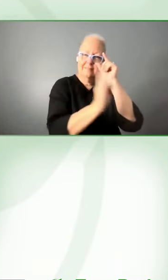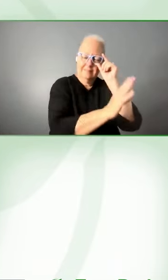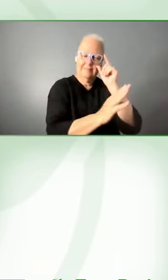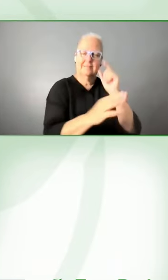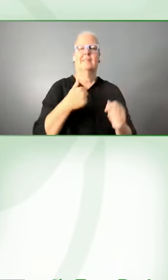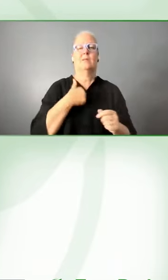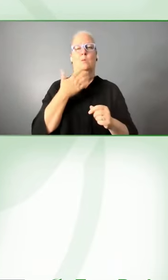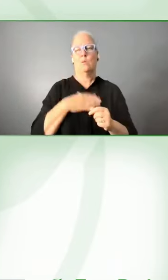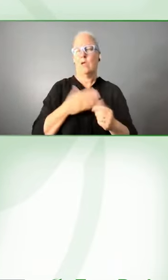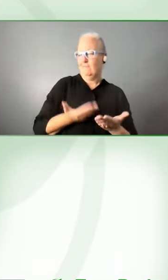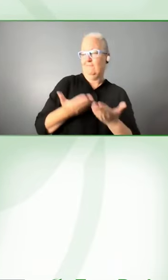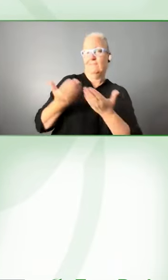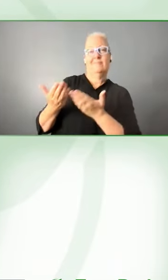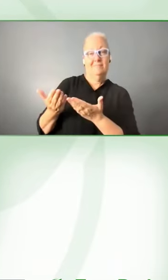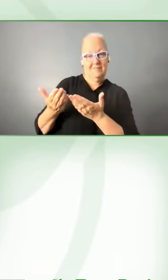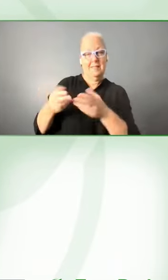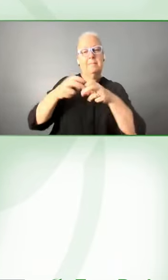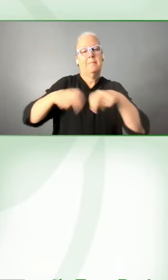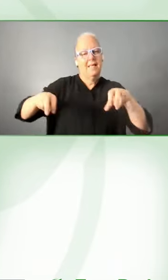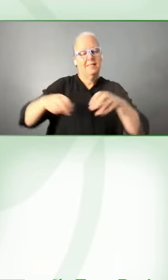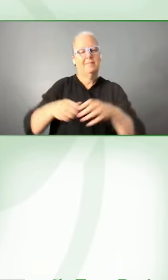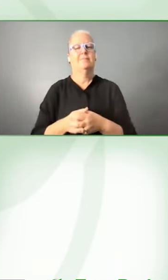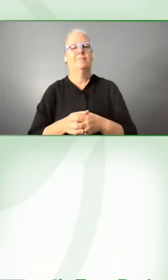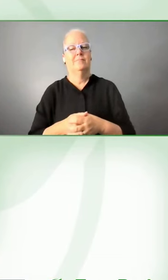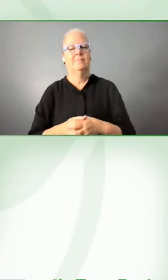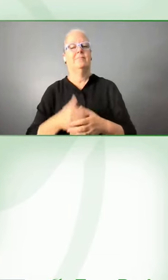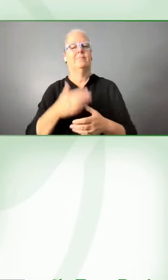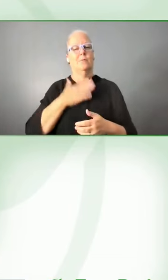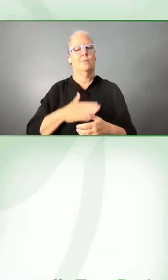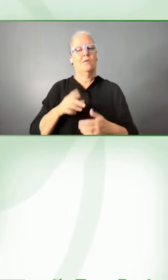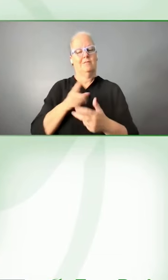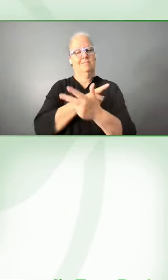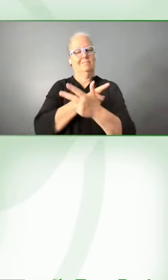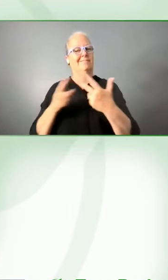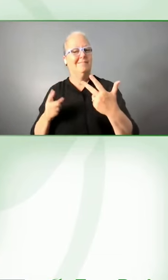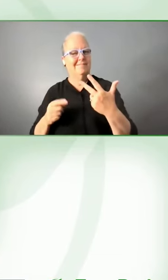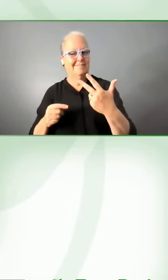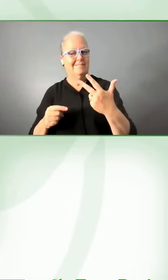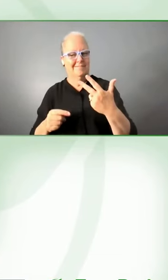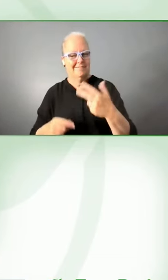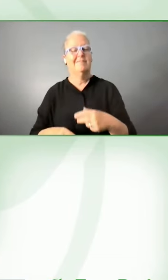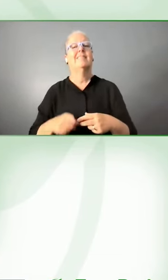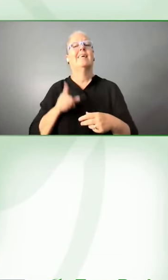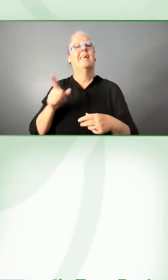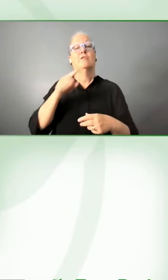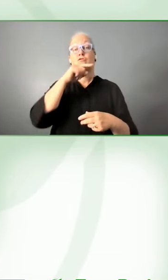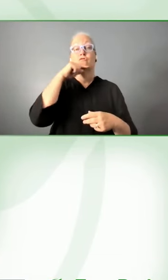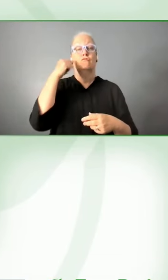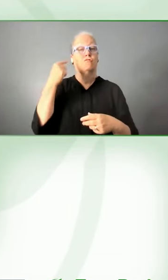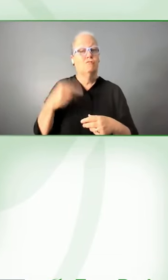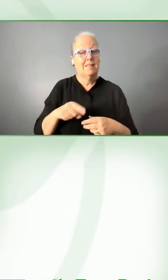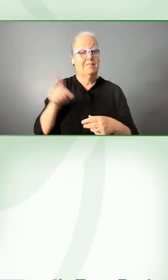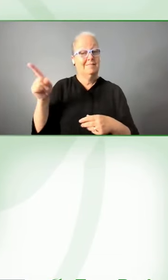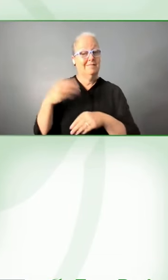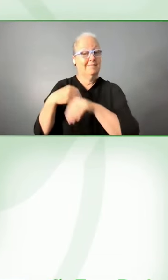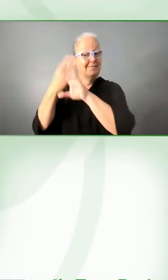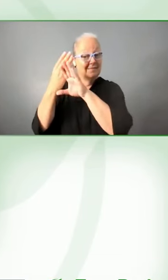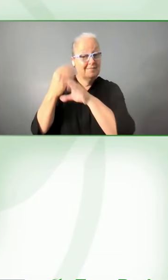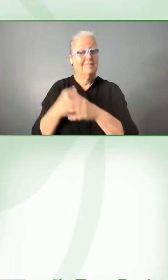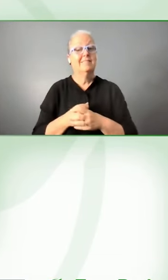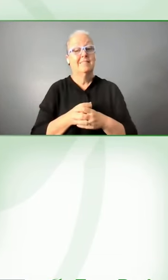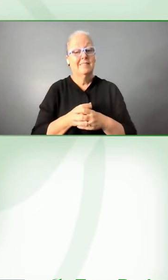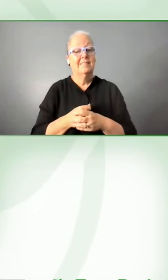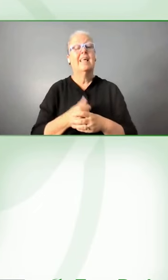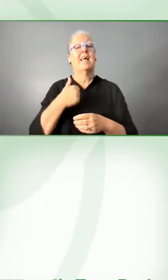we're going to start with oksana um trichankova as i said who's um streaming from russia so um oksana if i could head over to you